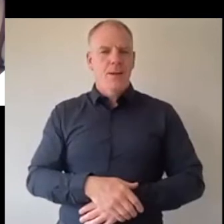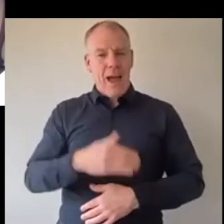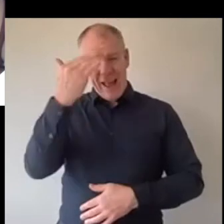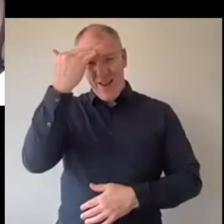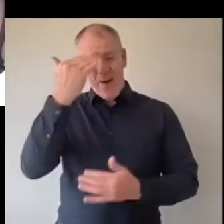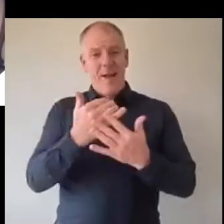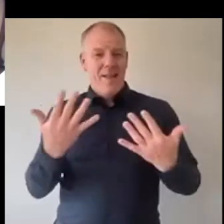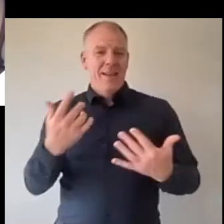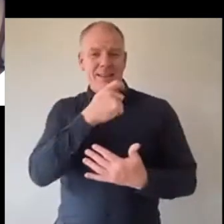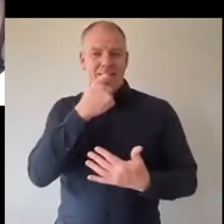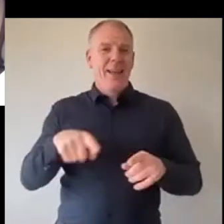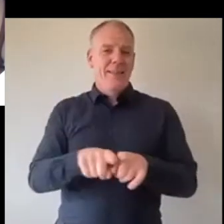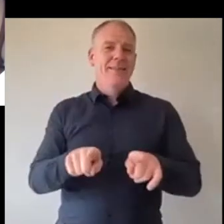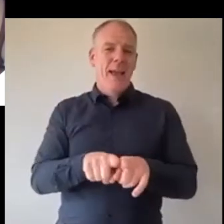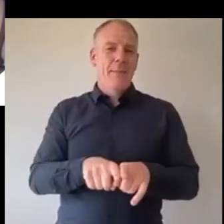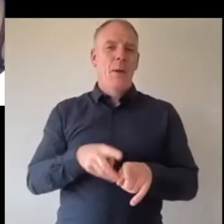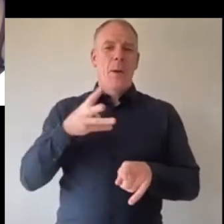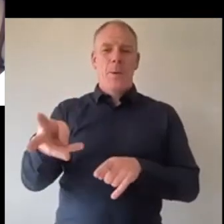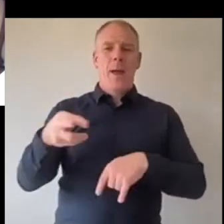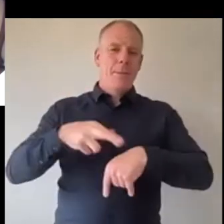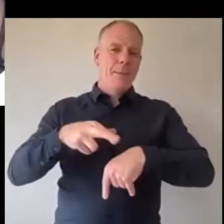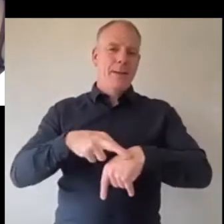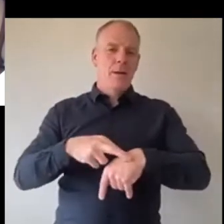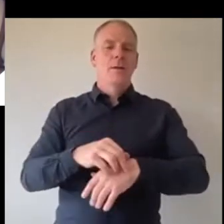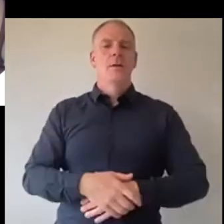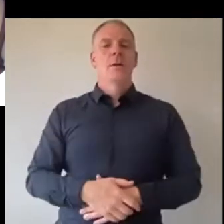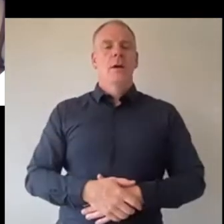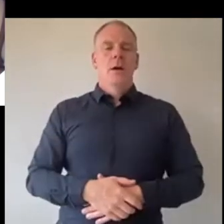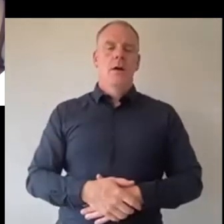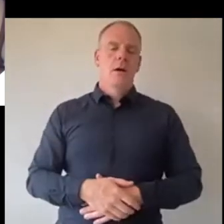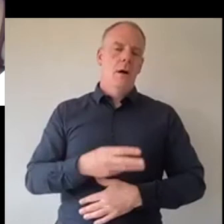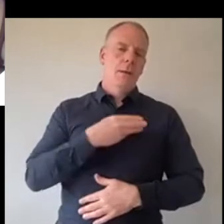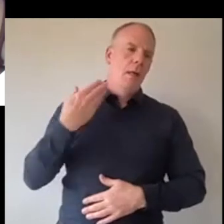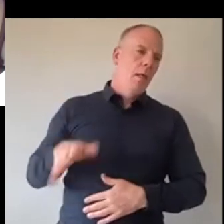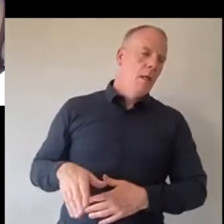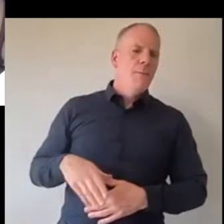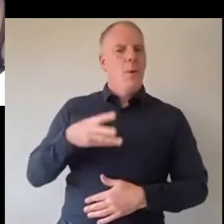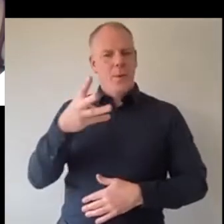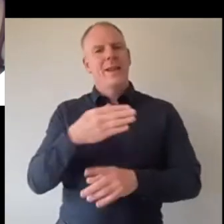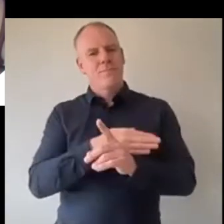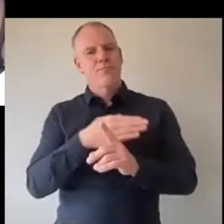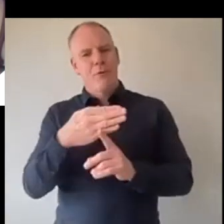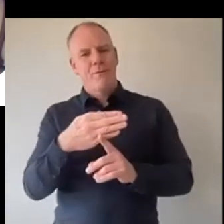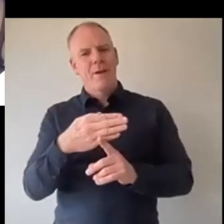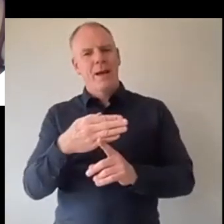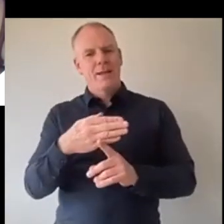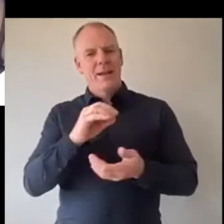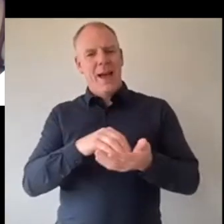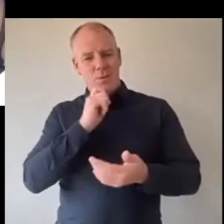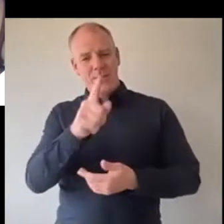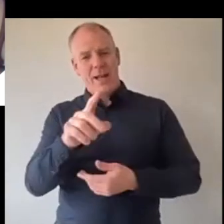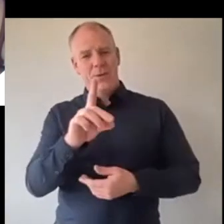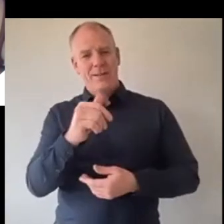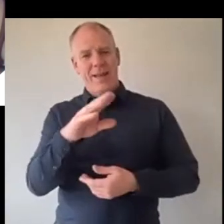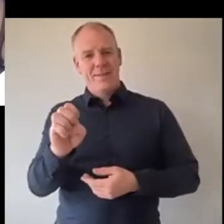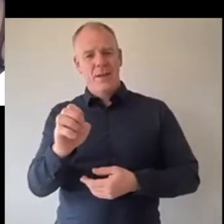people always say it will get better and you please just go away but it does get better and I have to say Dave um thank